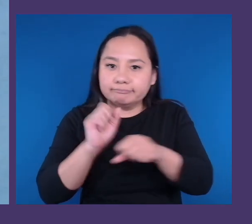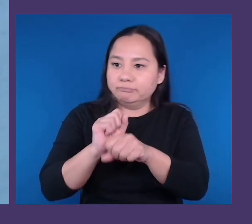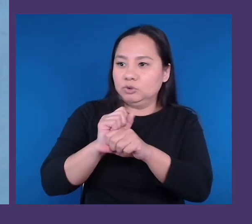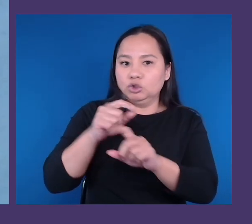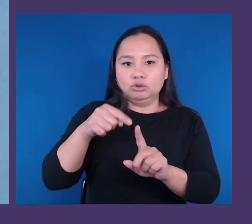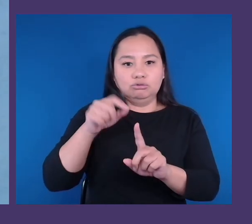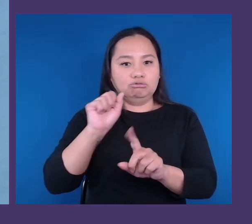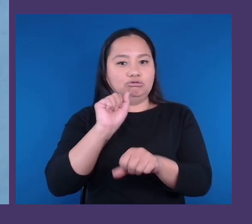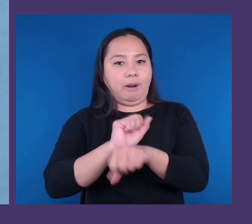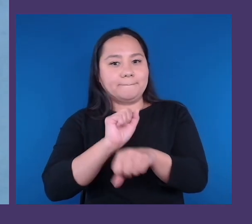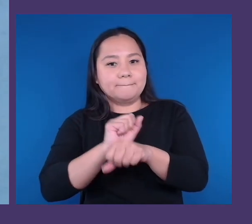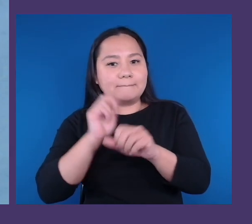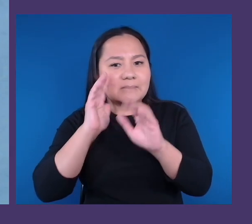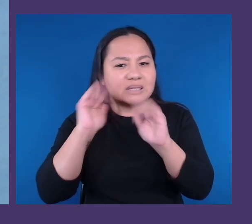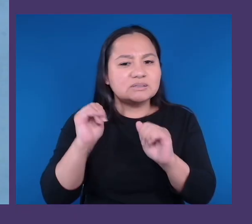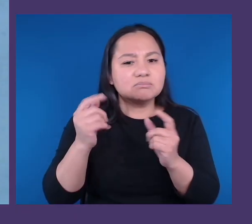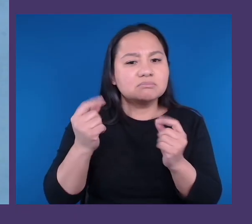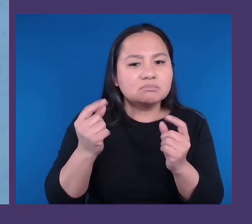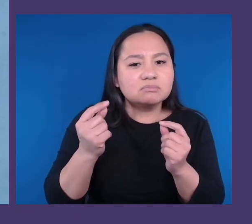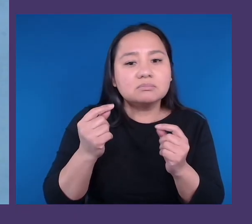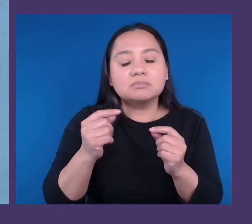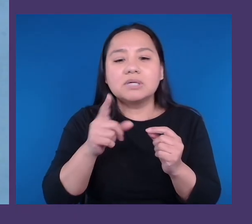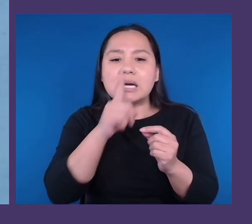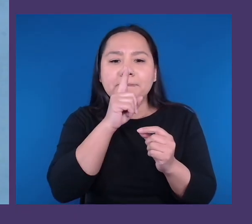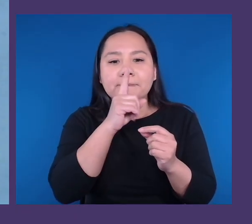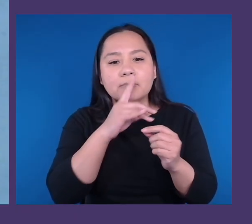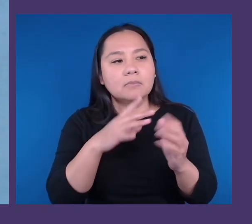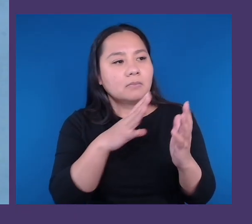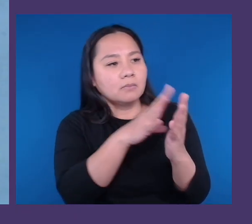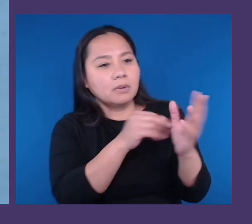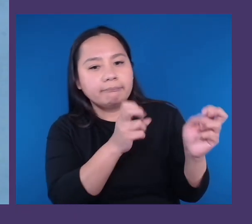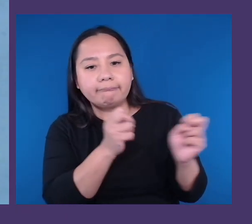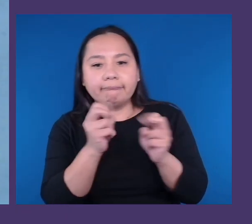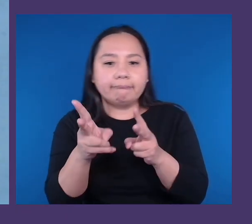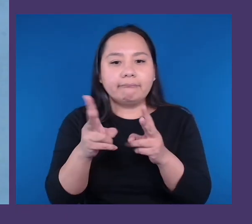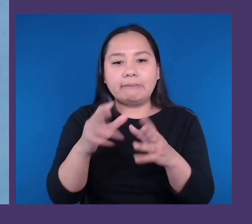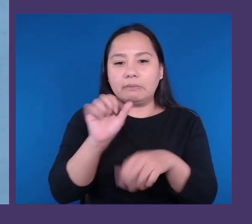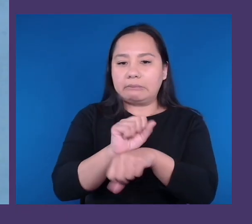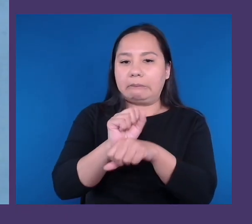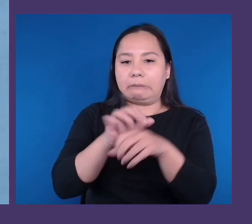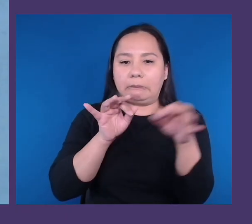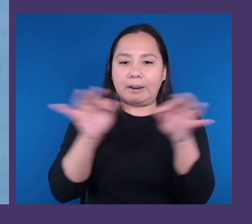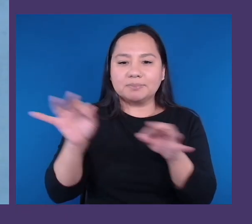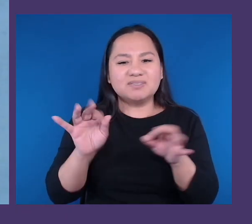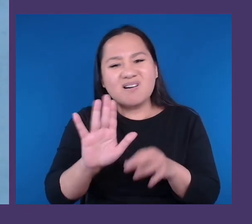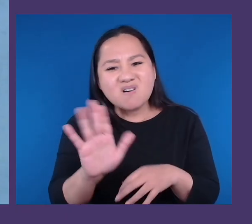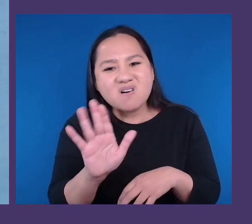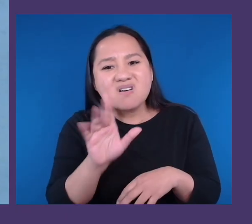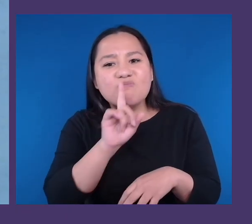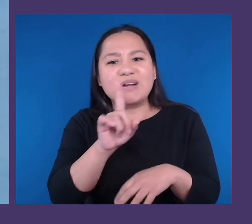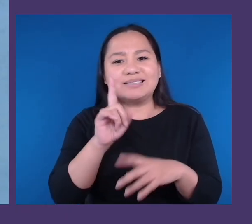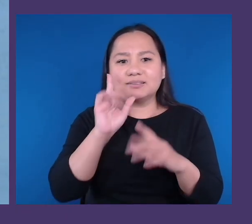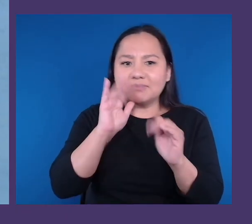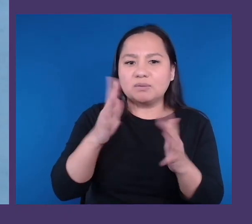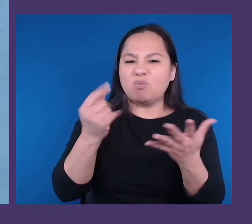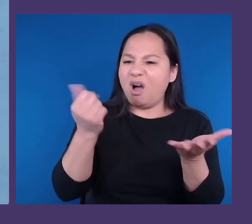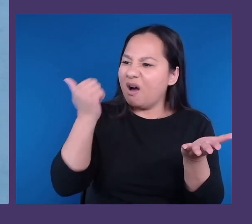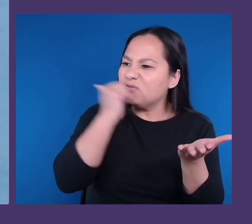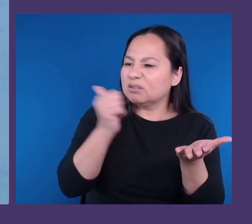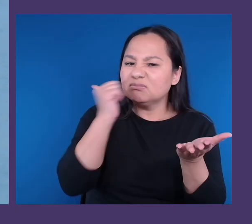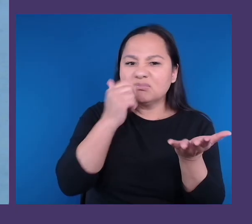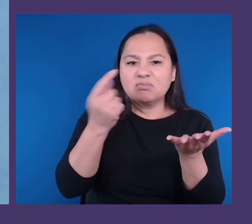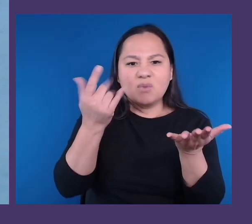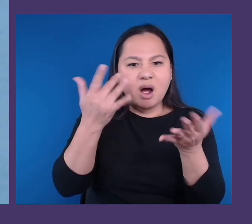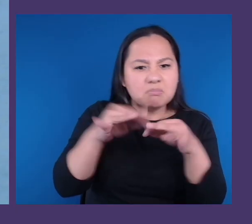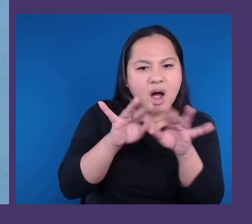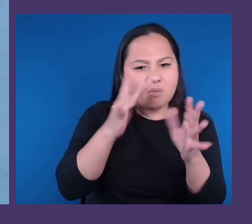-paste job description, but what is really expected day to day. Why it matters, why it is the way it is, how it fits into the broader mission. And then,